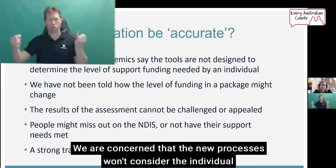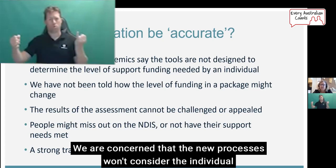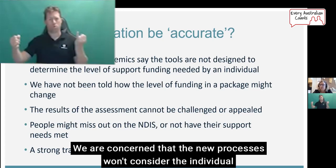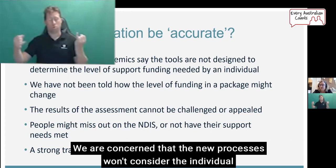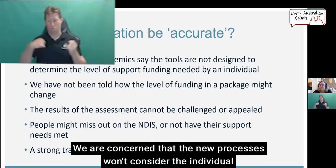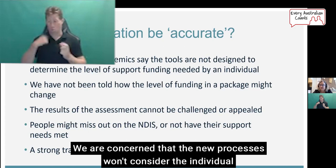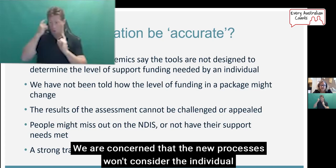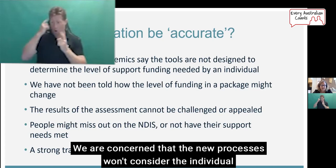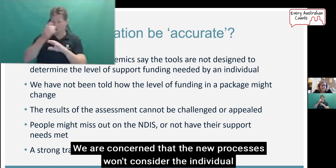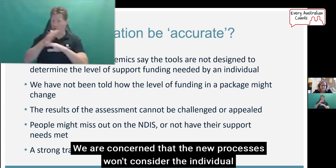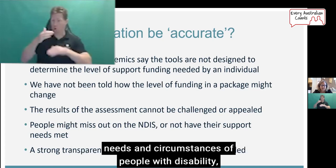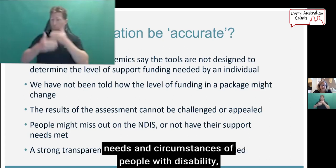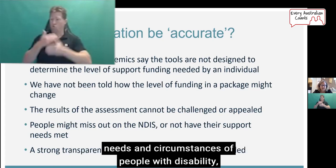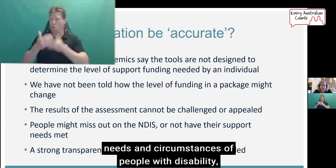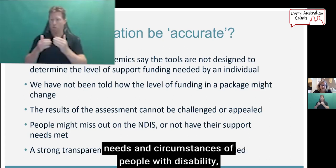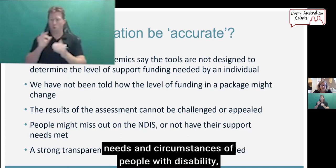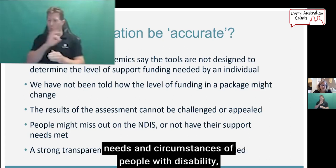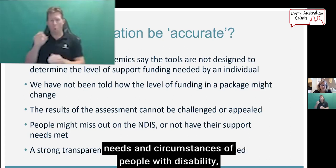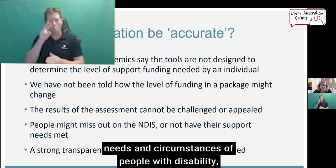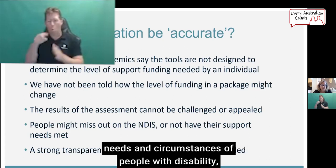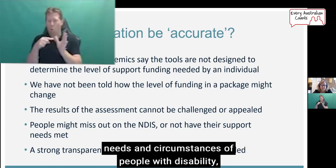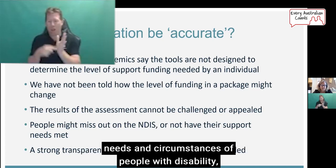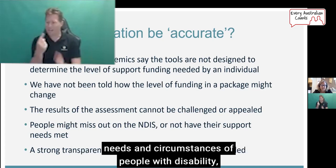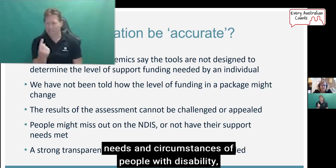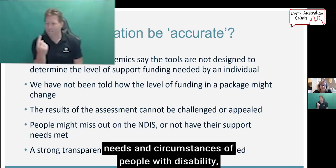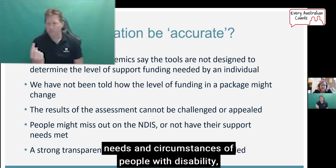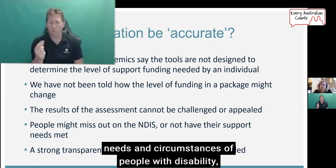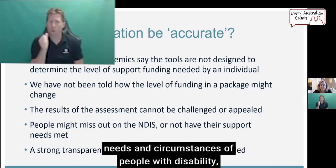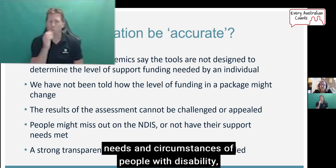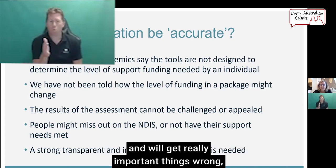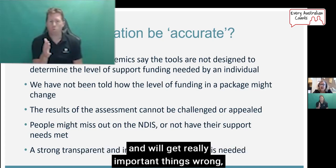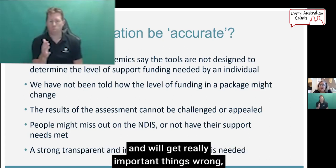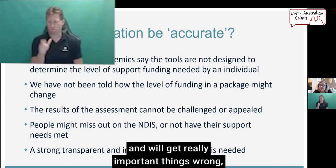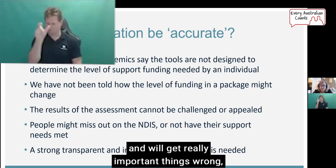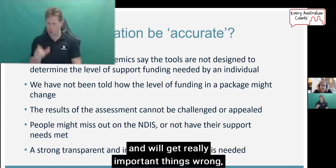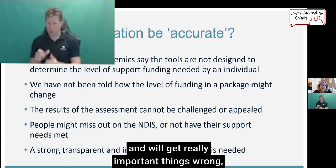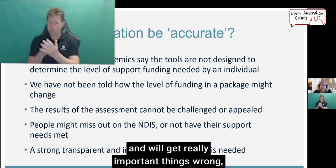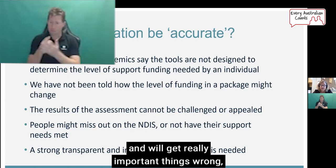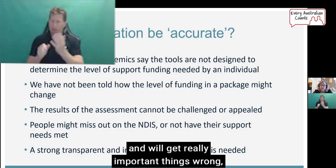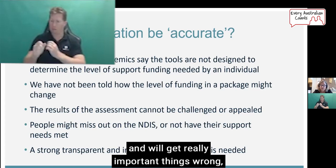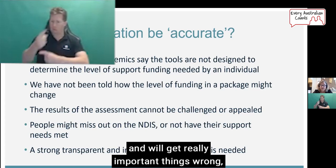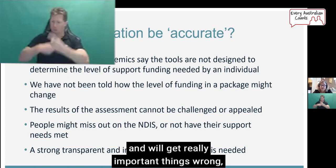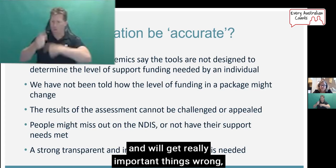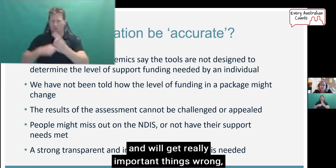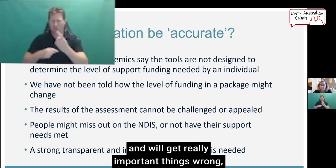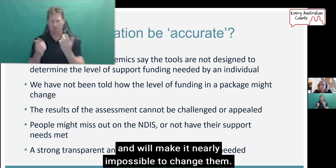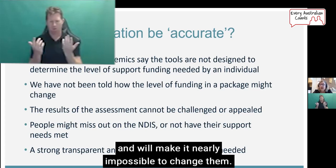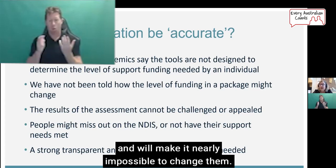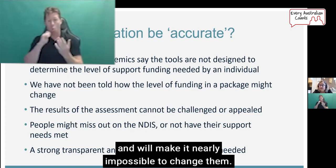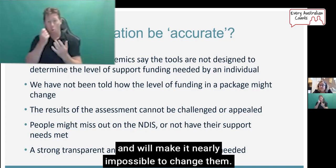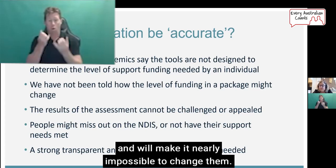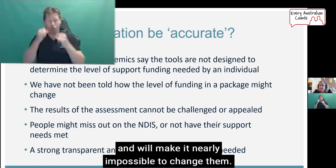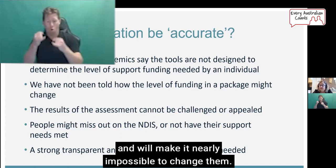processes won't consider the individual needs and circumstances of people with disability and will get really important things wrong